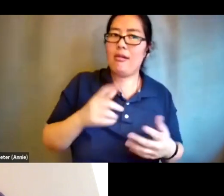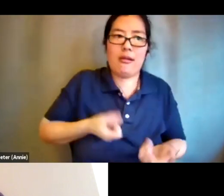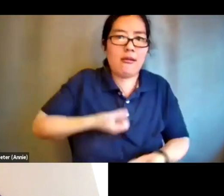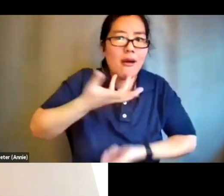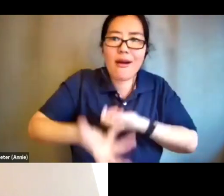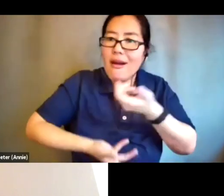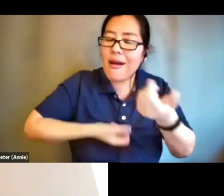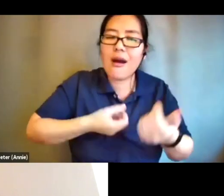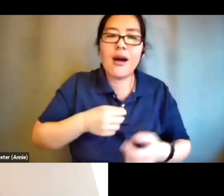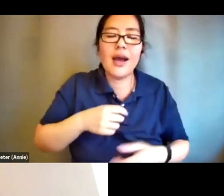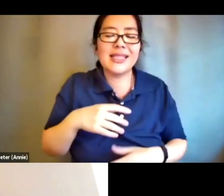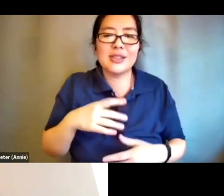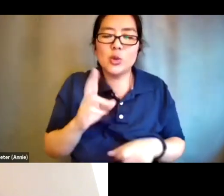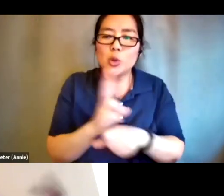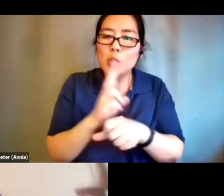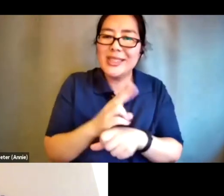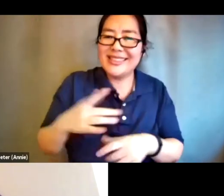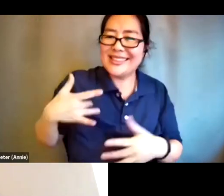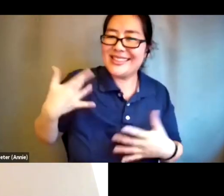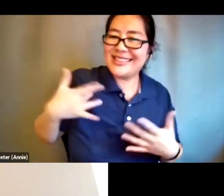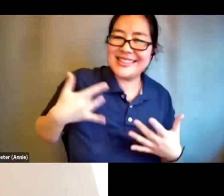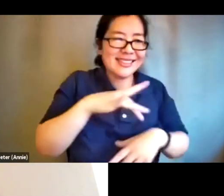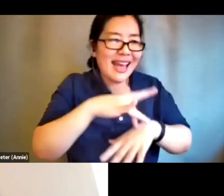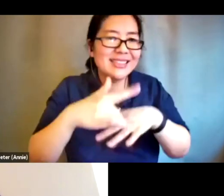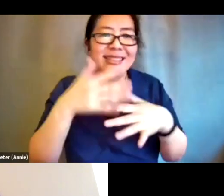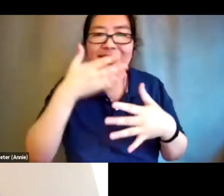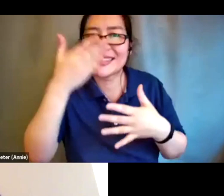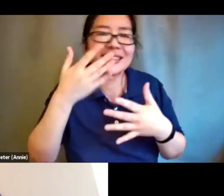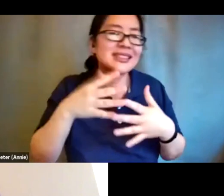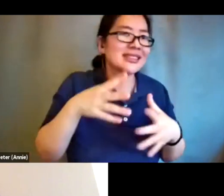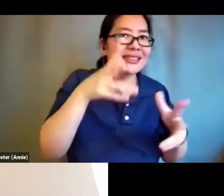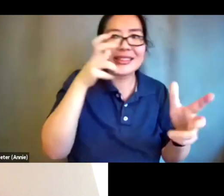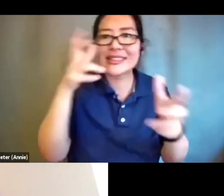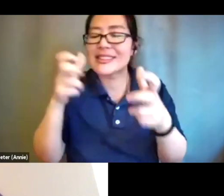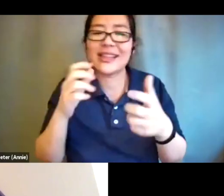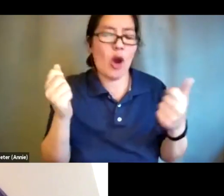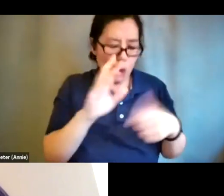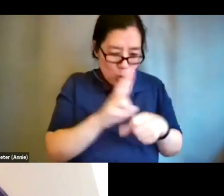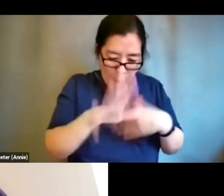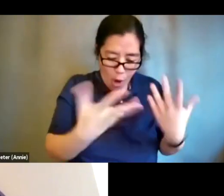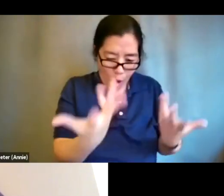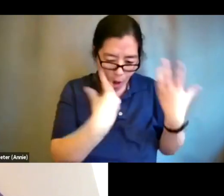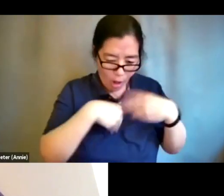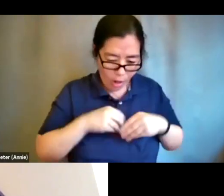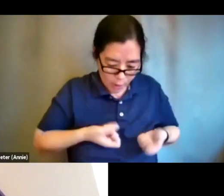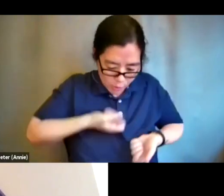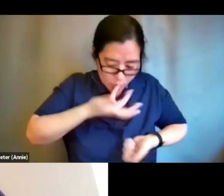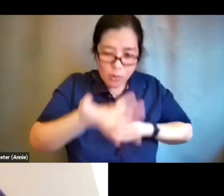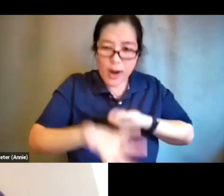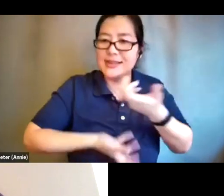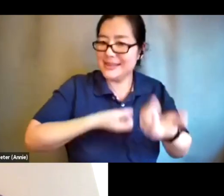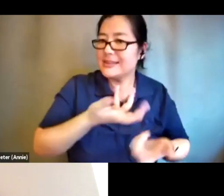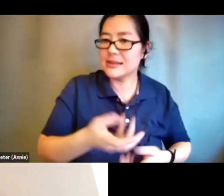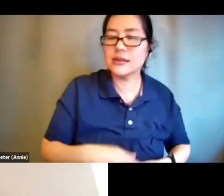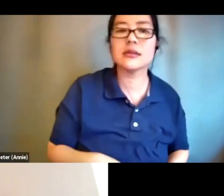sensual and stimulating and i'm making visuals and there i'm using all of my senses in this really engaged way and